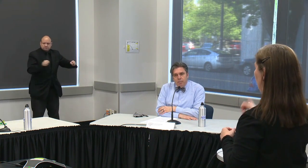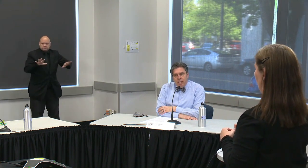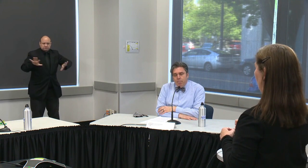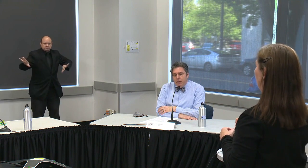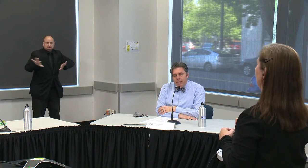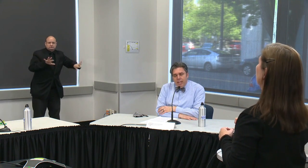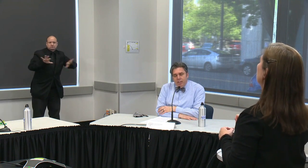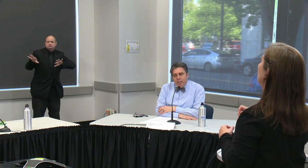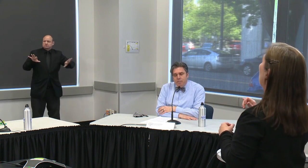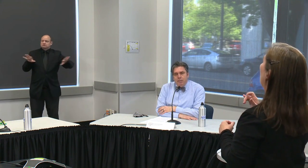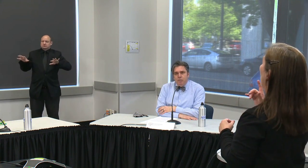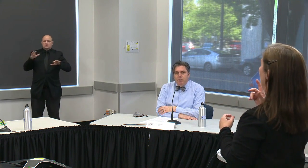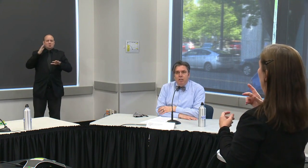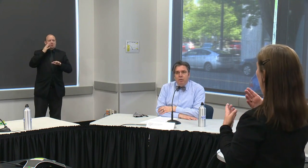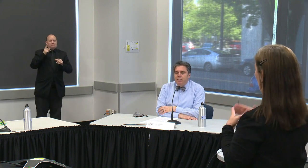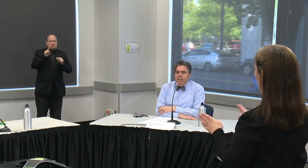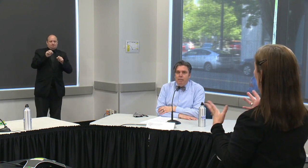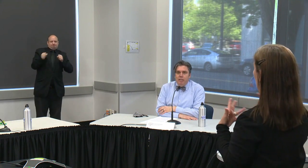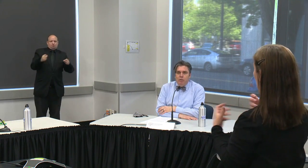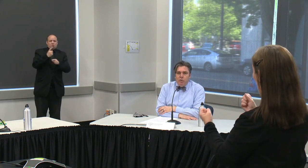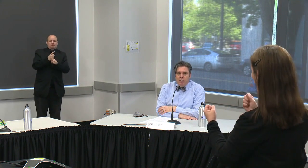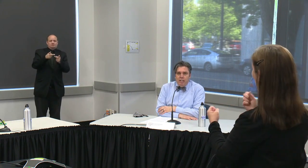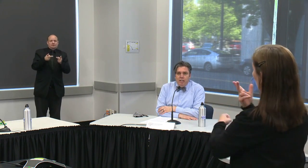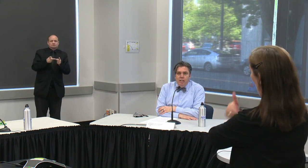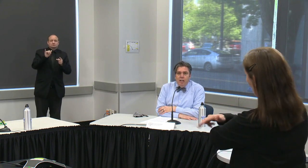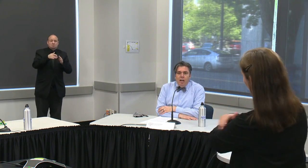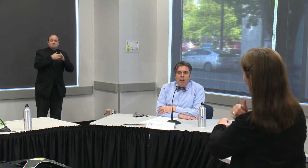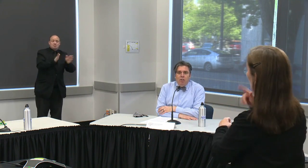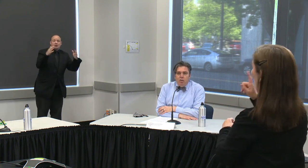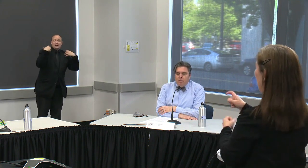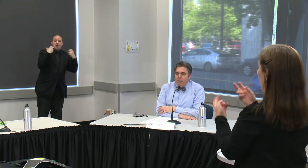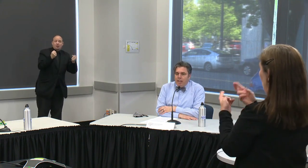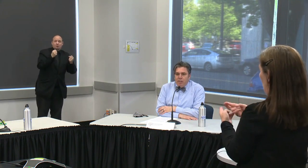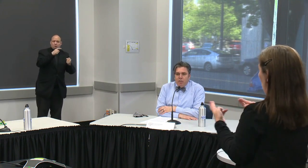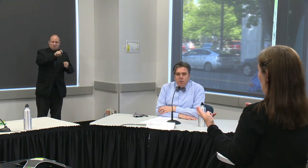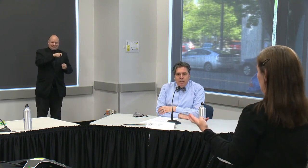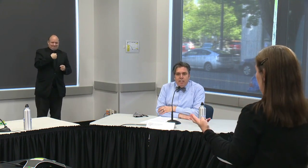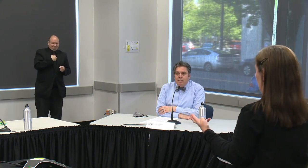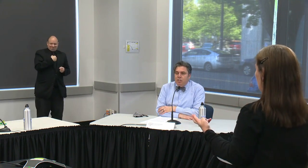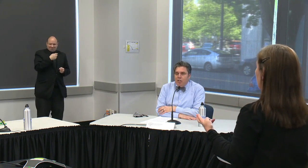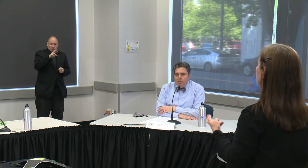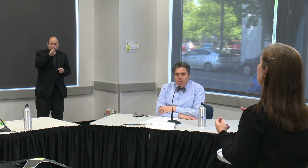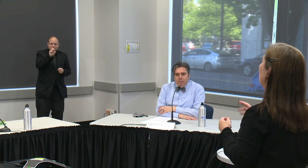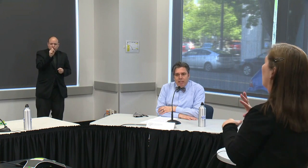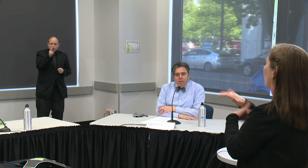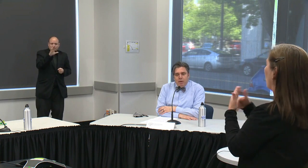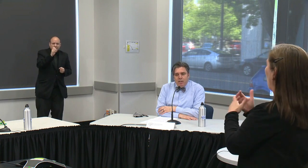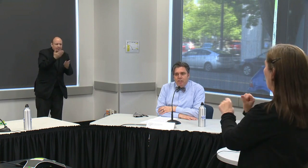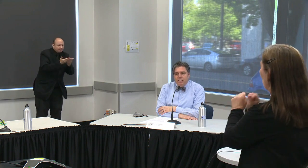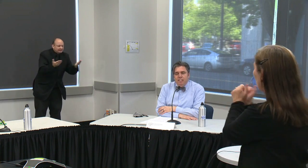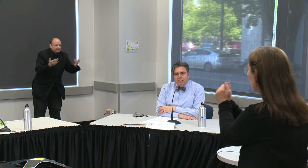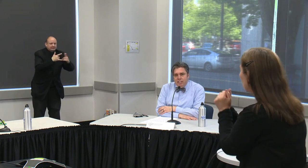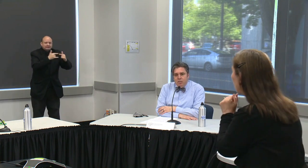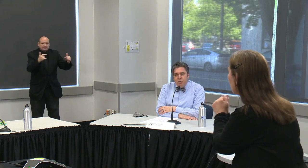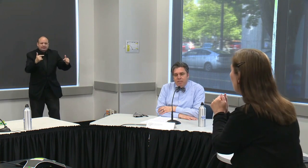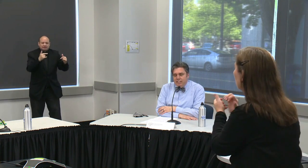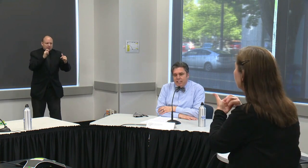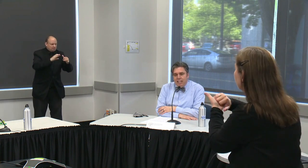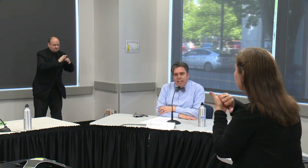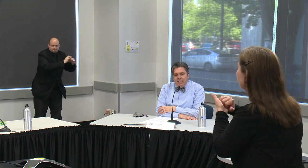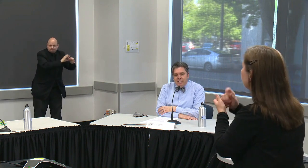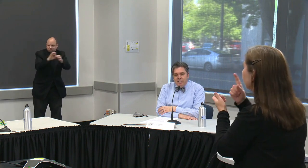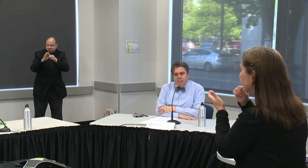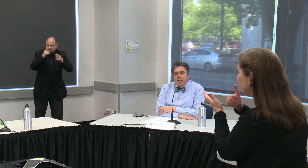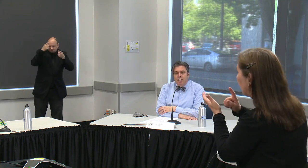there and public health has been doing a great job here in oregon our local public health authorities our tribal public health partners continue to